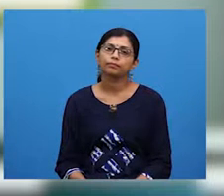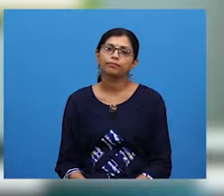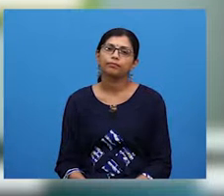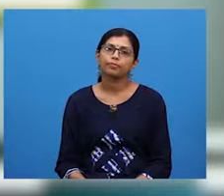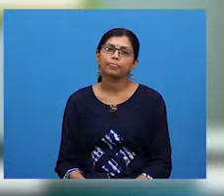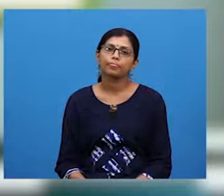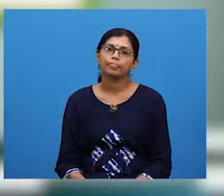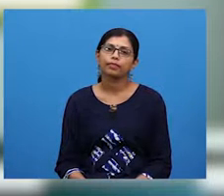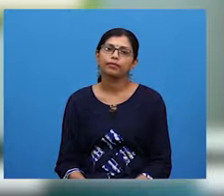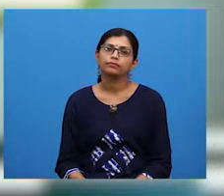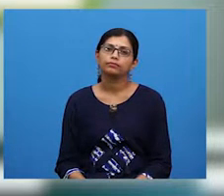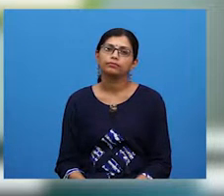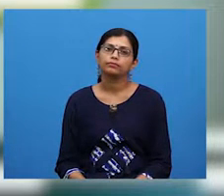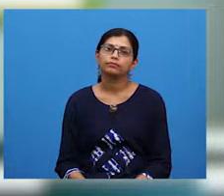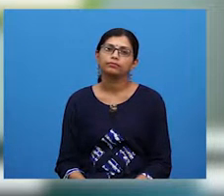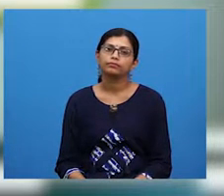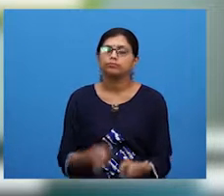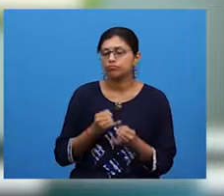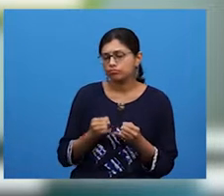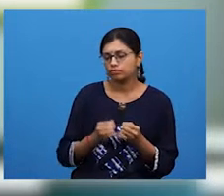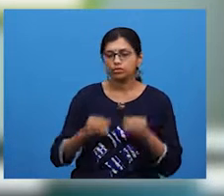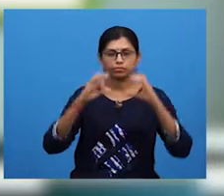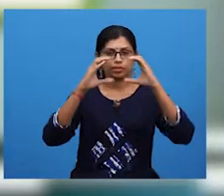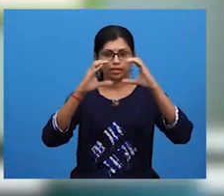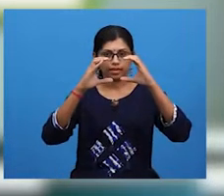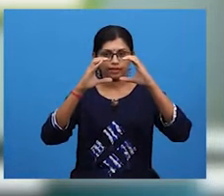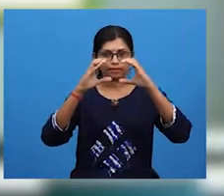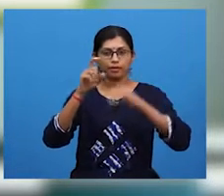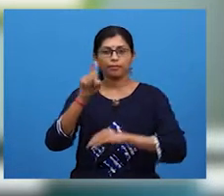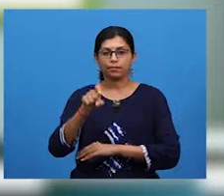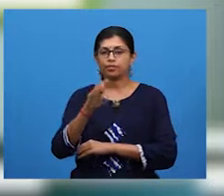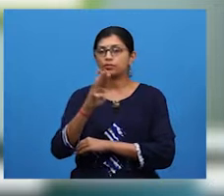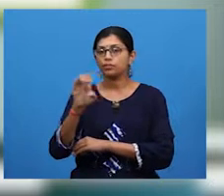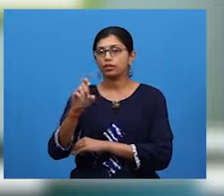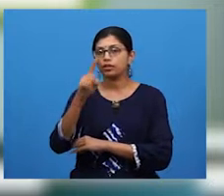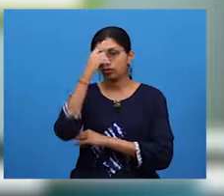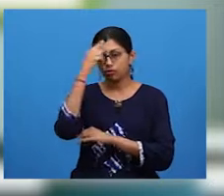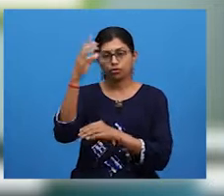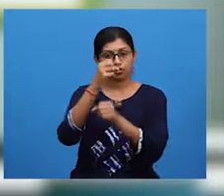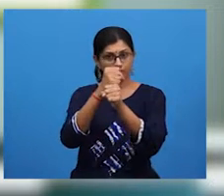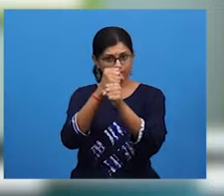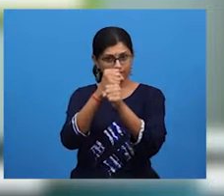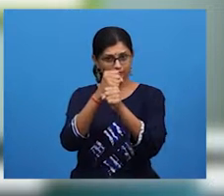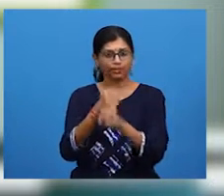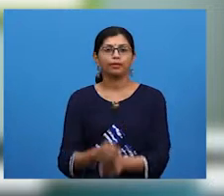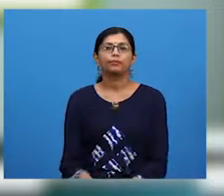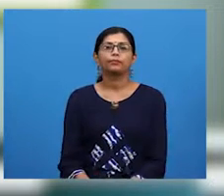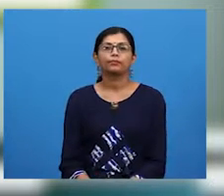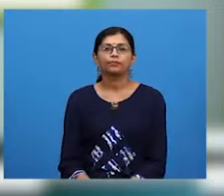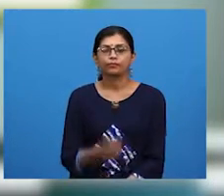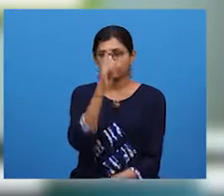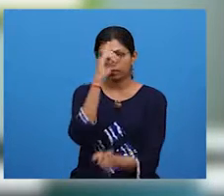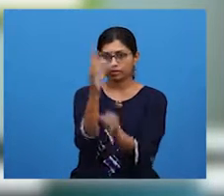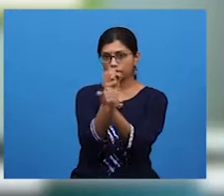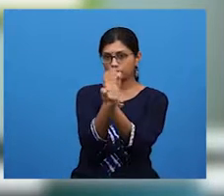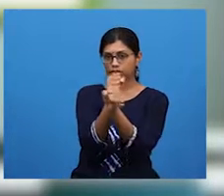The last paragraph should be your conclusion. The conclusion of